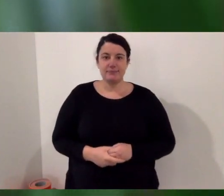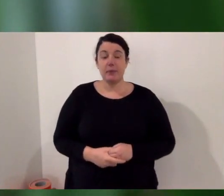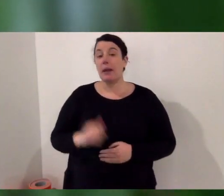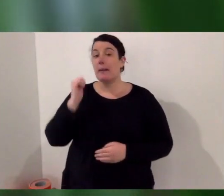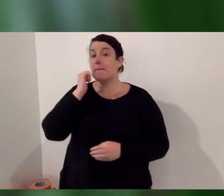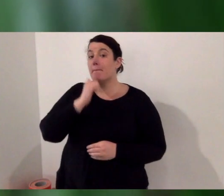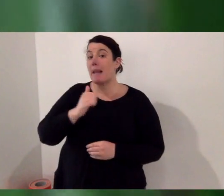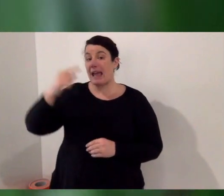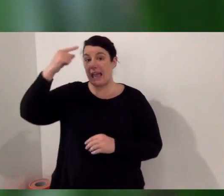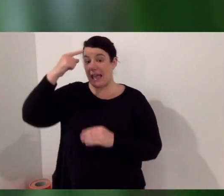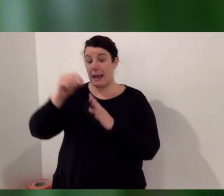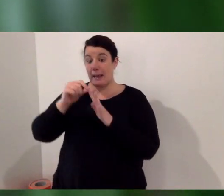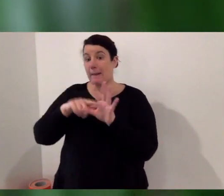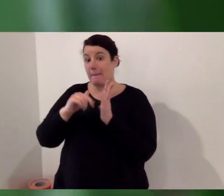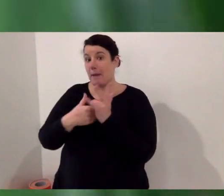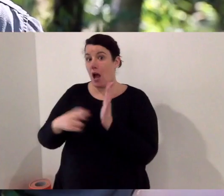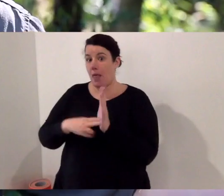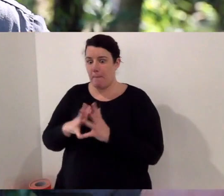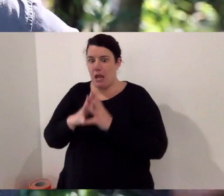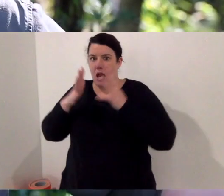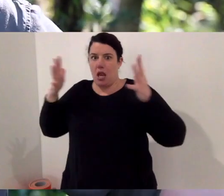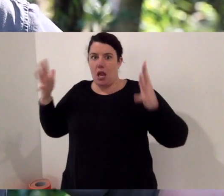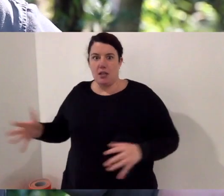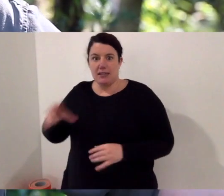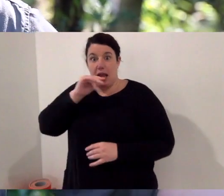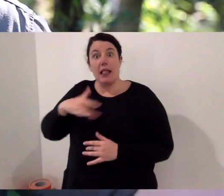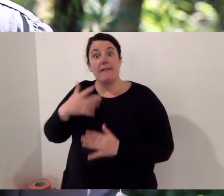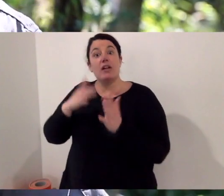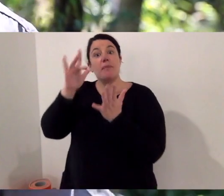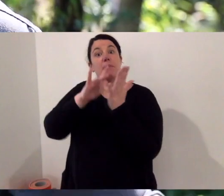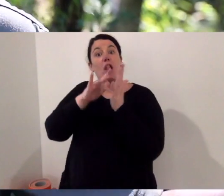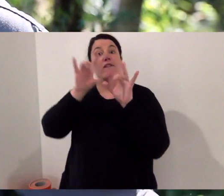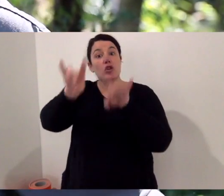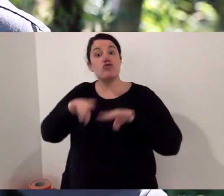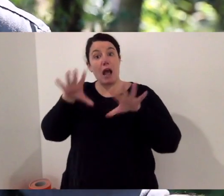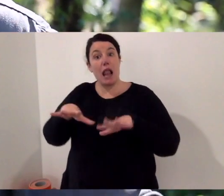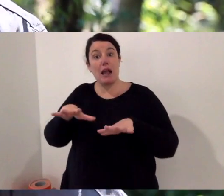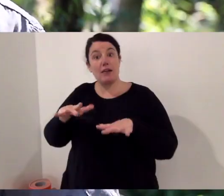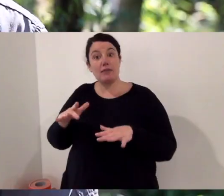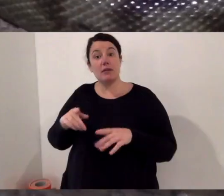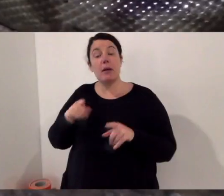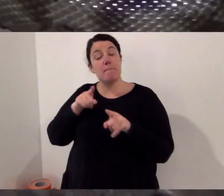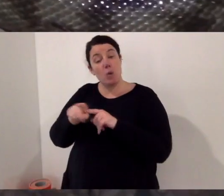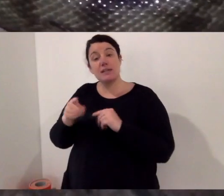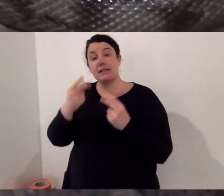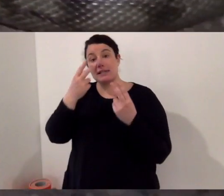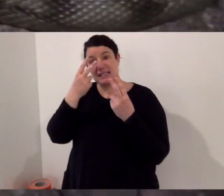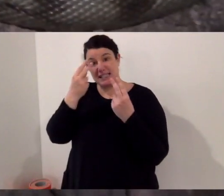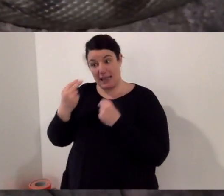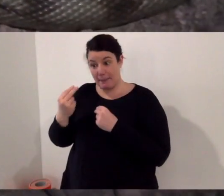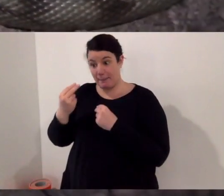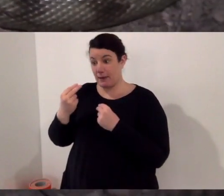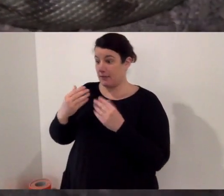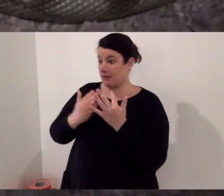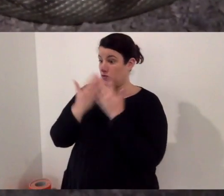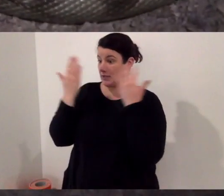different species, let's say the black-headed python in central Australia. It's a giant python. They live through the